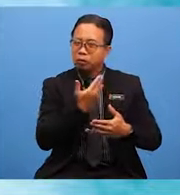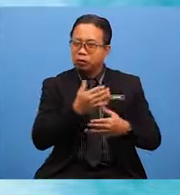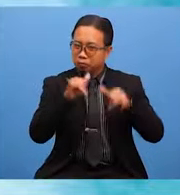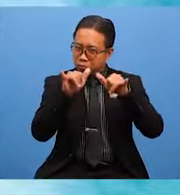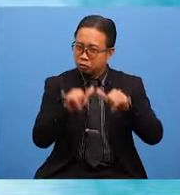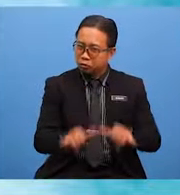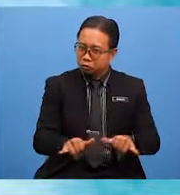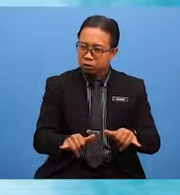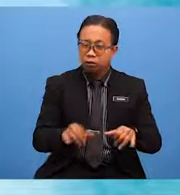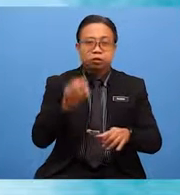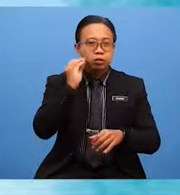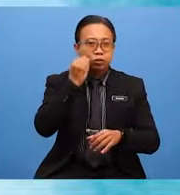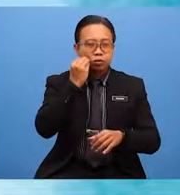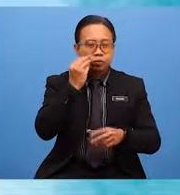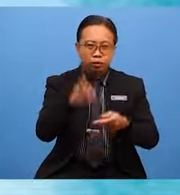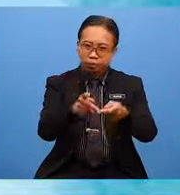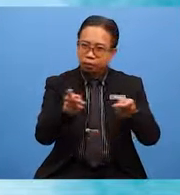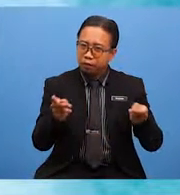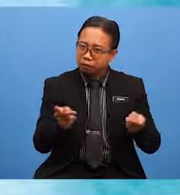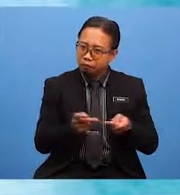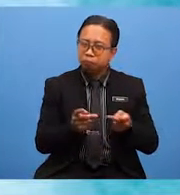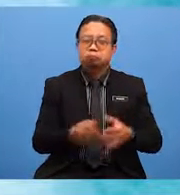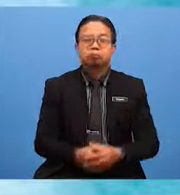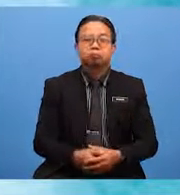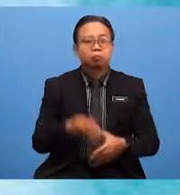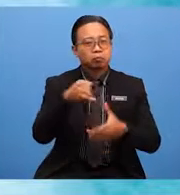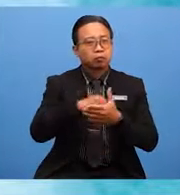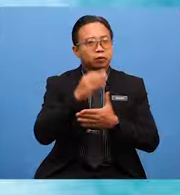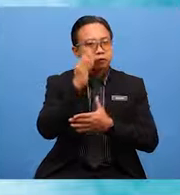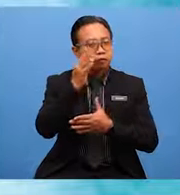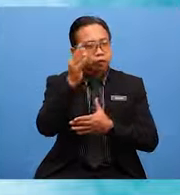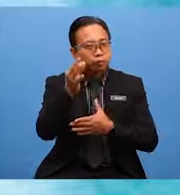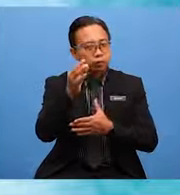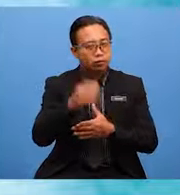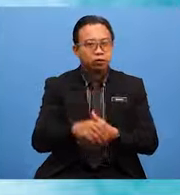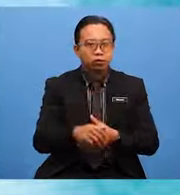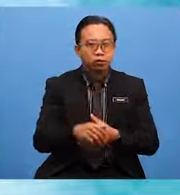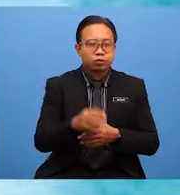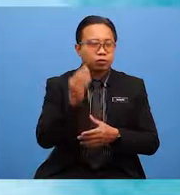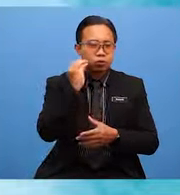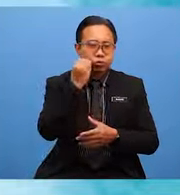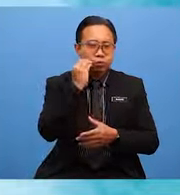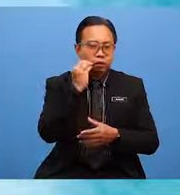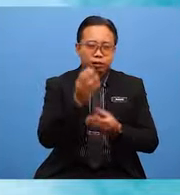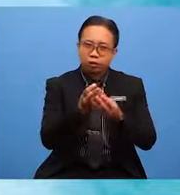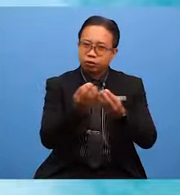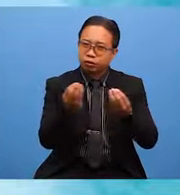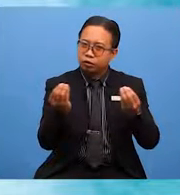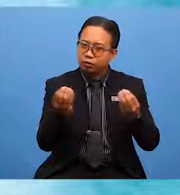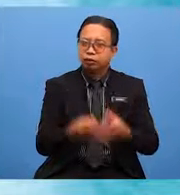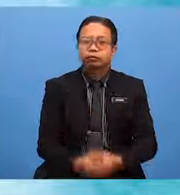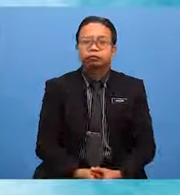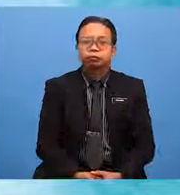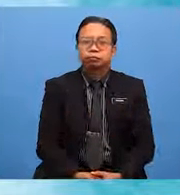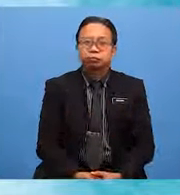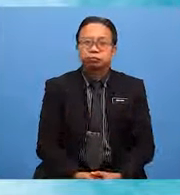Park Apartments and even tried the infamous Strawberry Nasi Lemak which was pink in colour